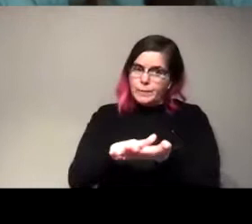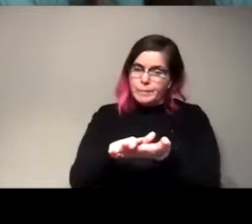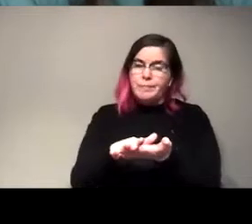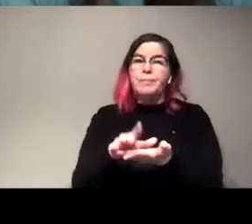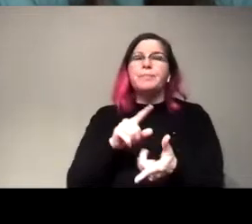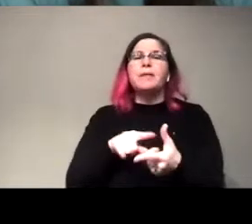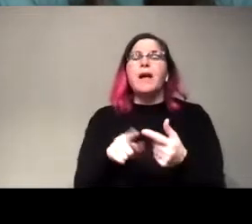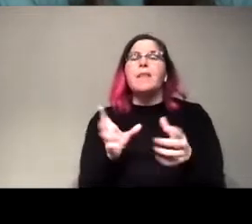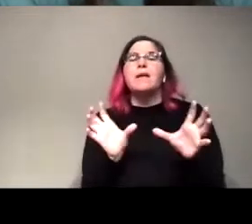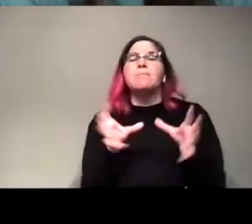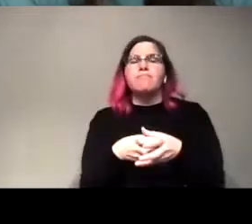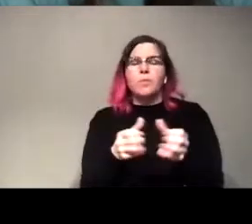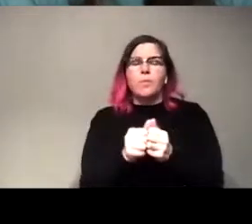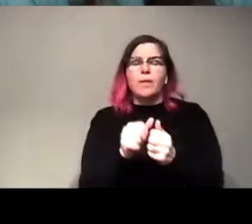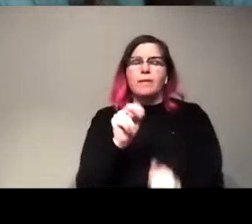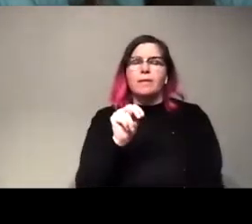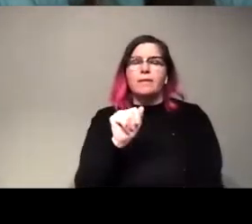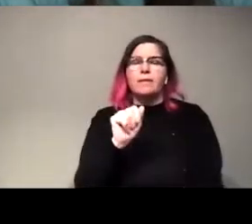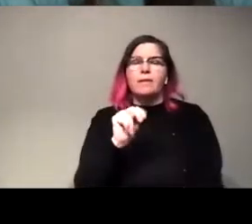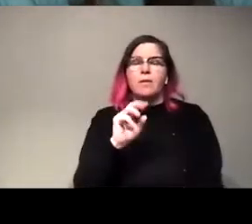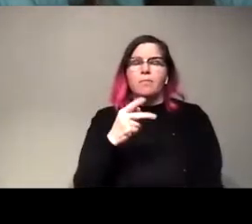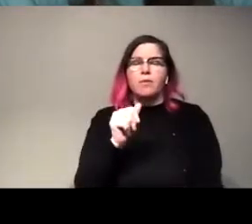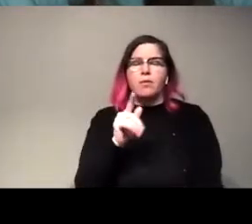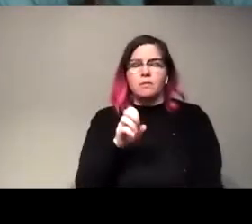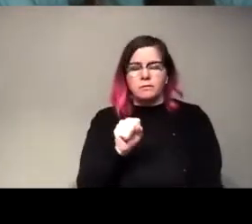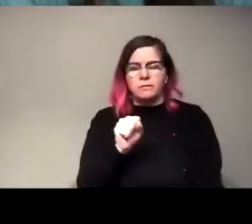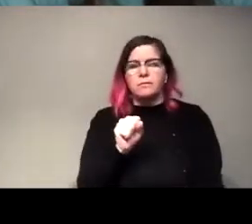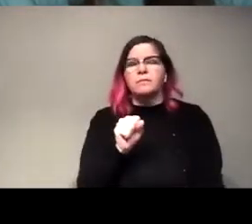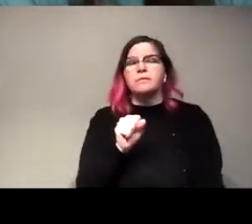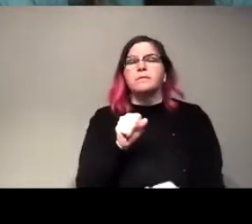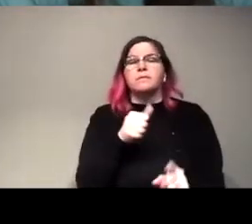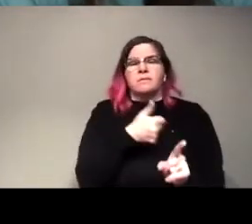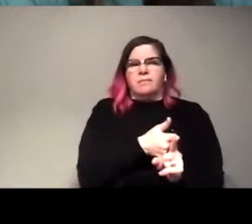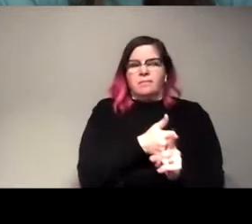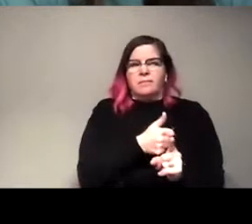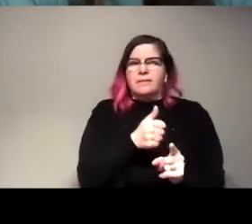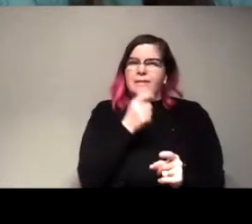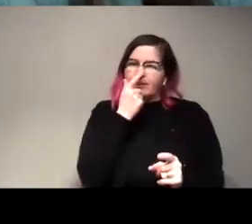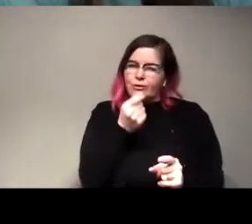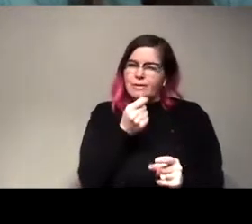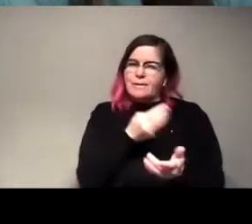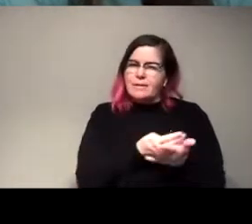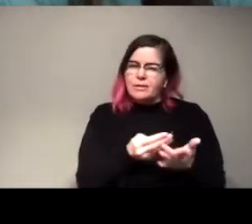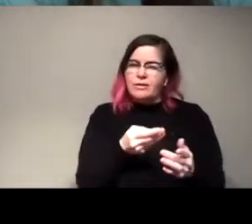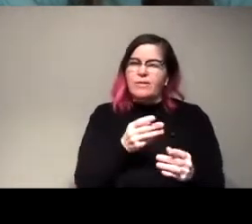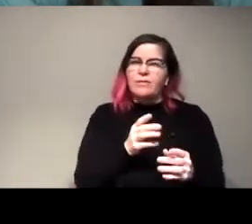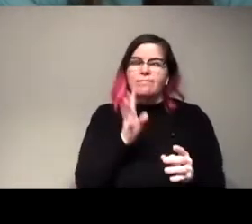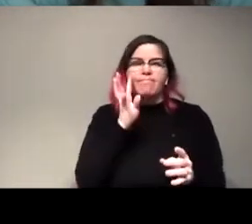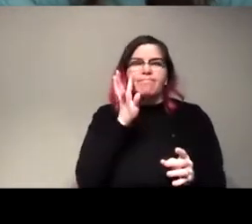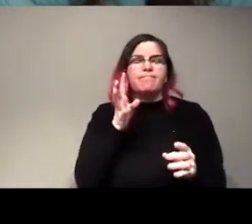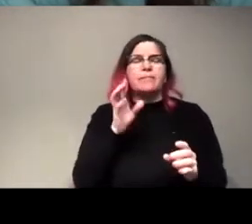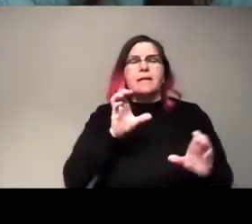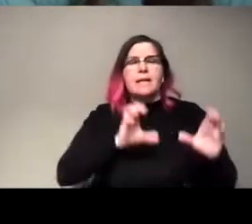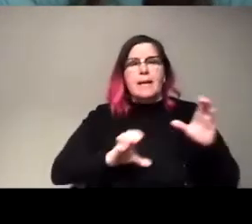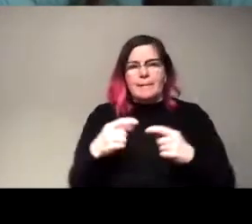combine them with these nanoparticles. And these nanoparticles are, you know, these very interesting materials that have been developed by chemists in the past